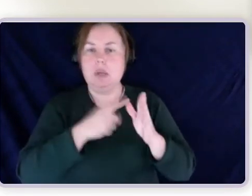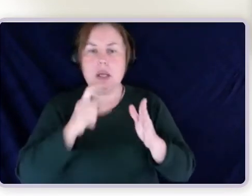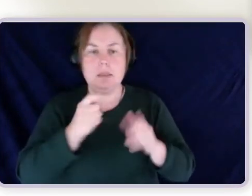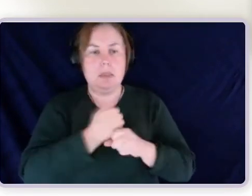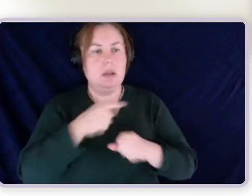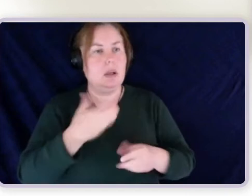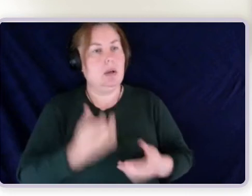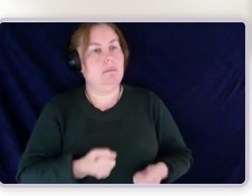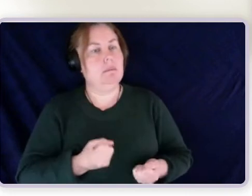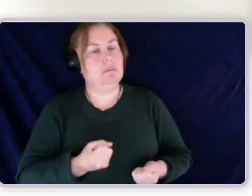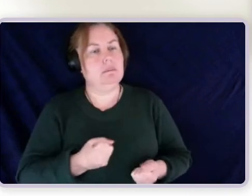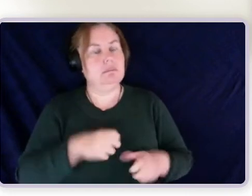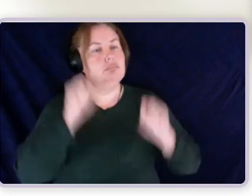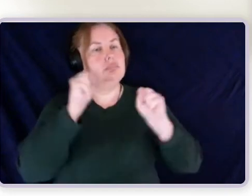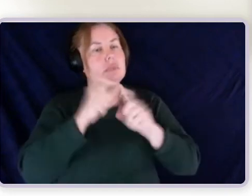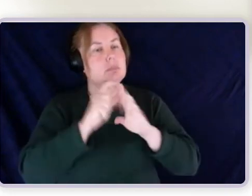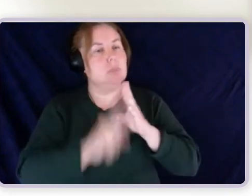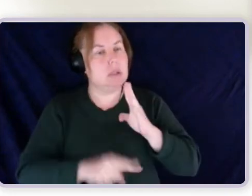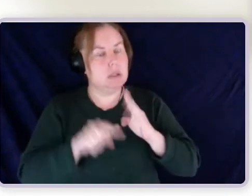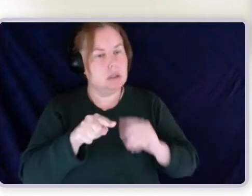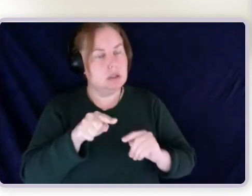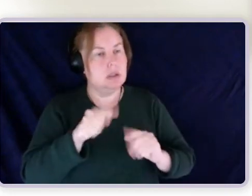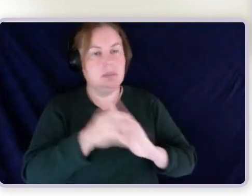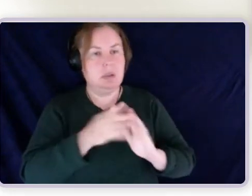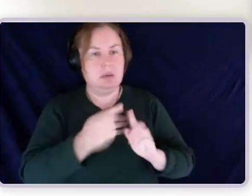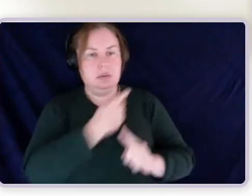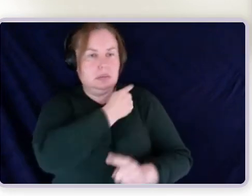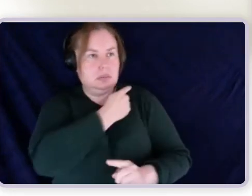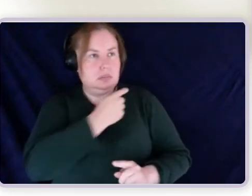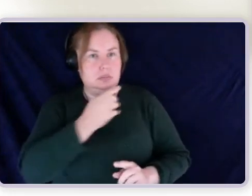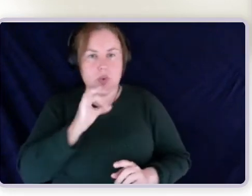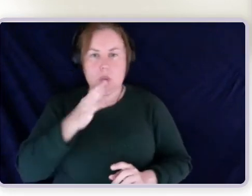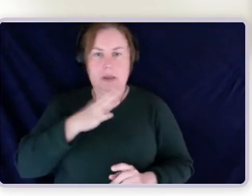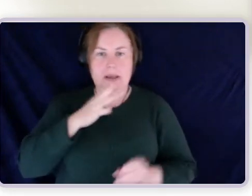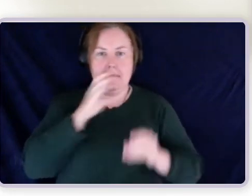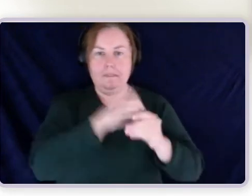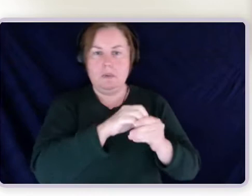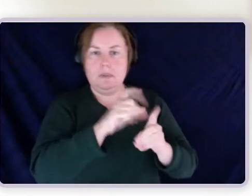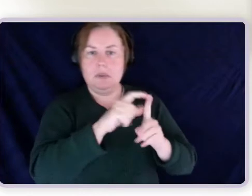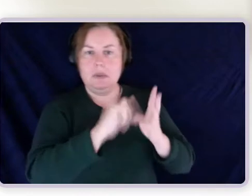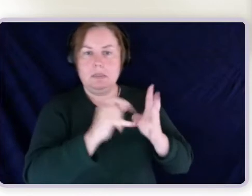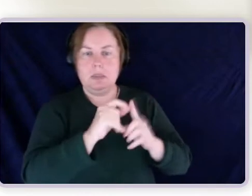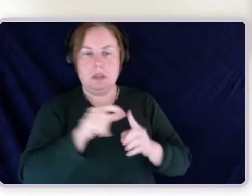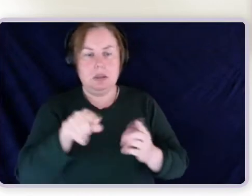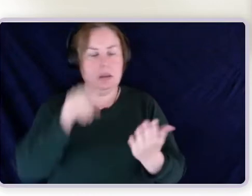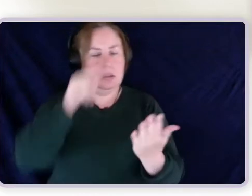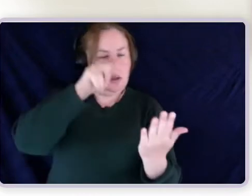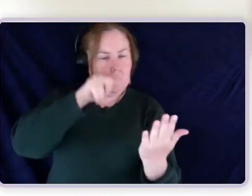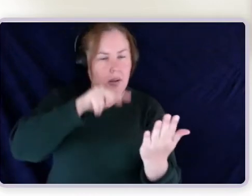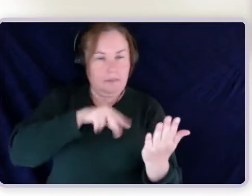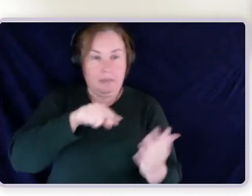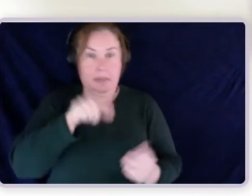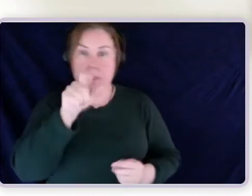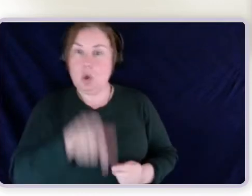They've never had to engage with the system before that. It's really difficult to then go in here and understand it for